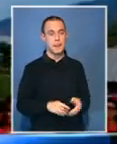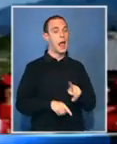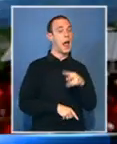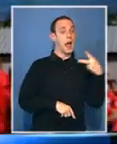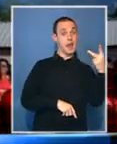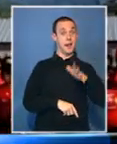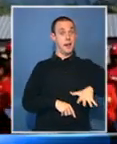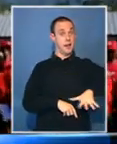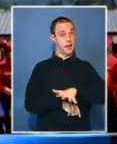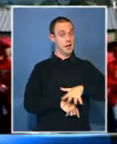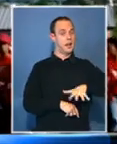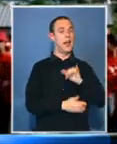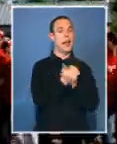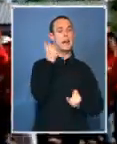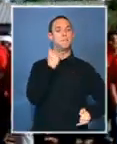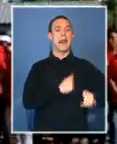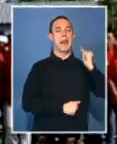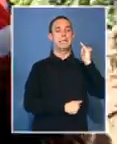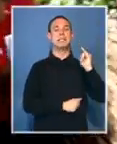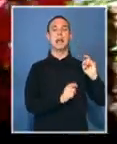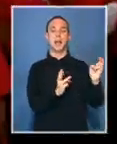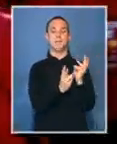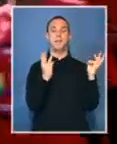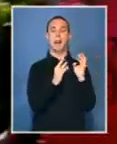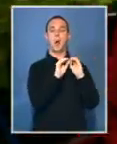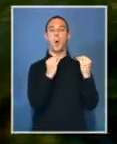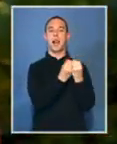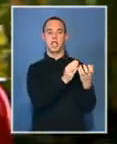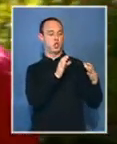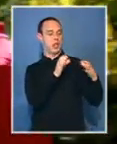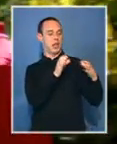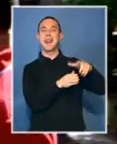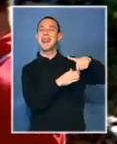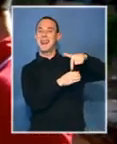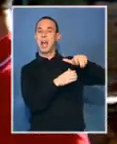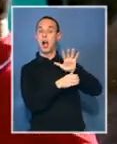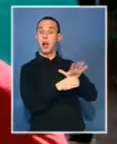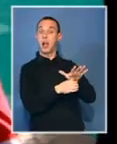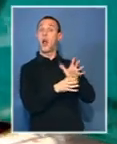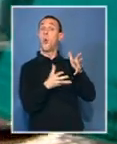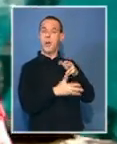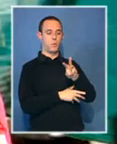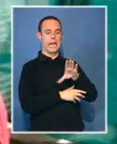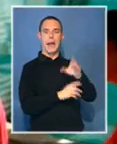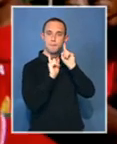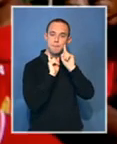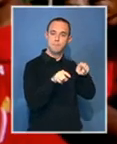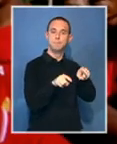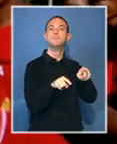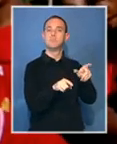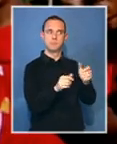The Independent Civic Organization of South Africa wooed potential voters at one of its strongholds in the Western Cape.